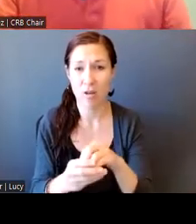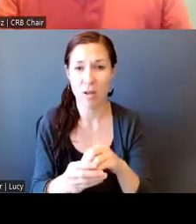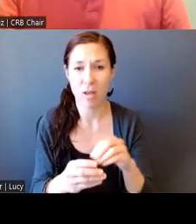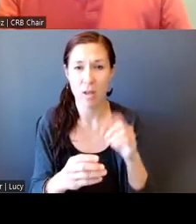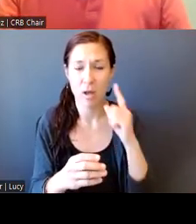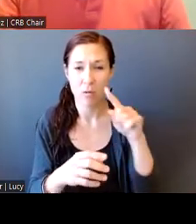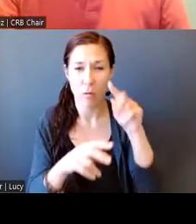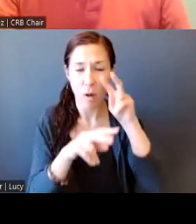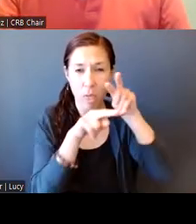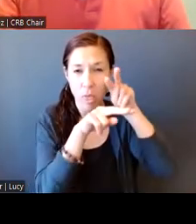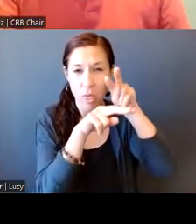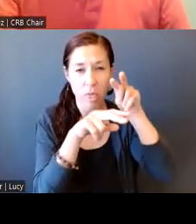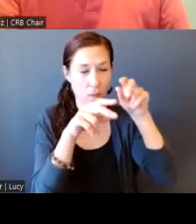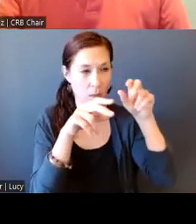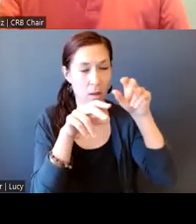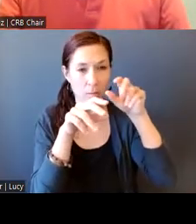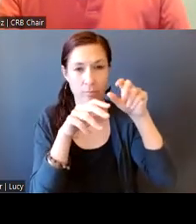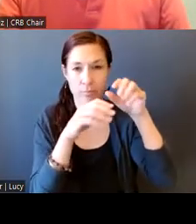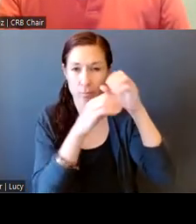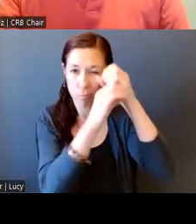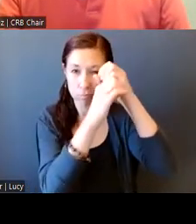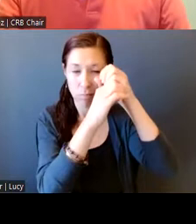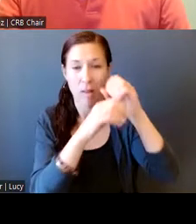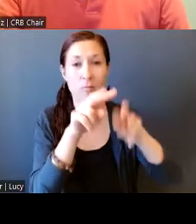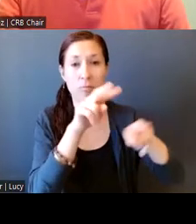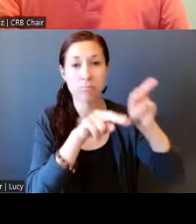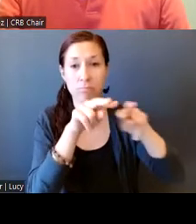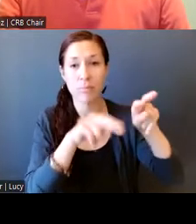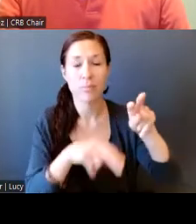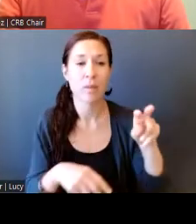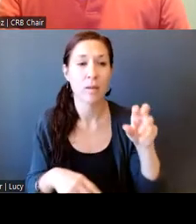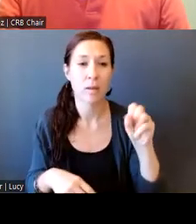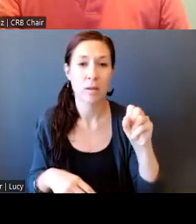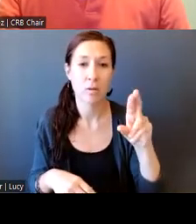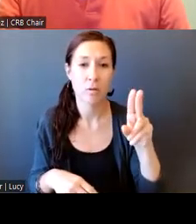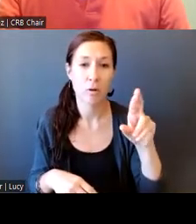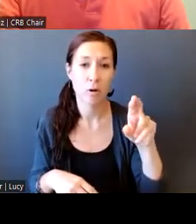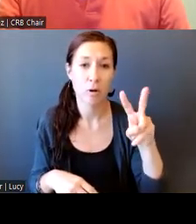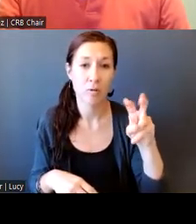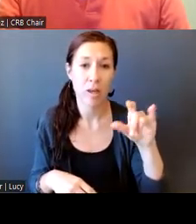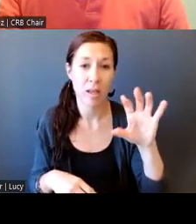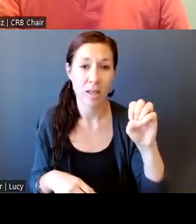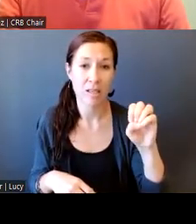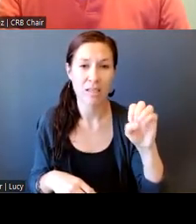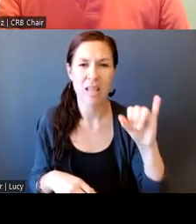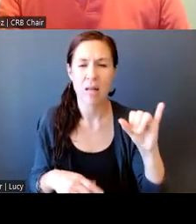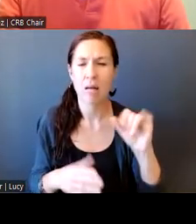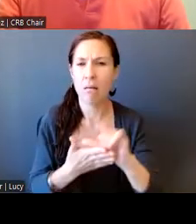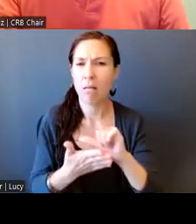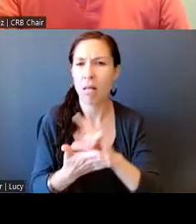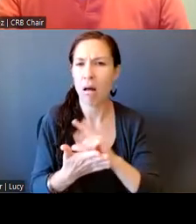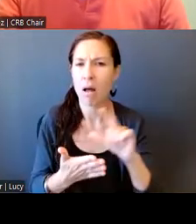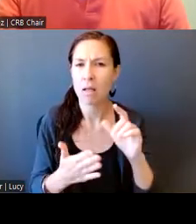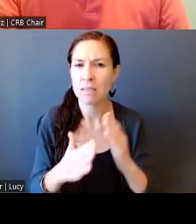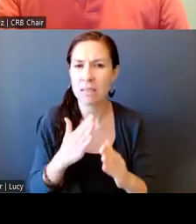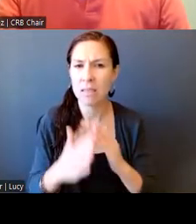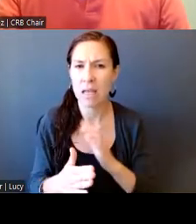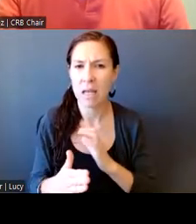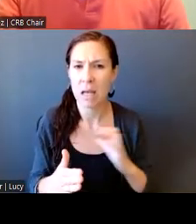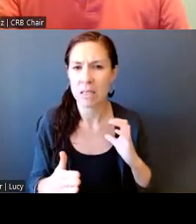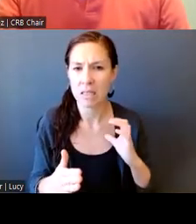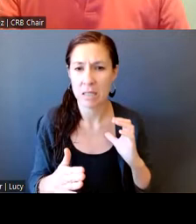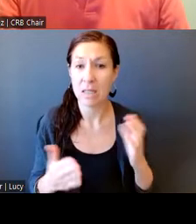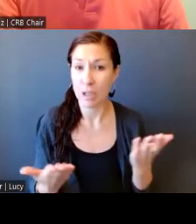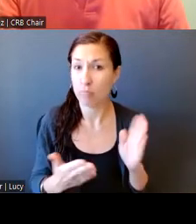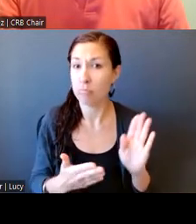is concerned, there is a surveillance ordinance that, um, the city council put before, um, that's in effect in the city of